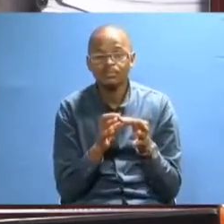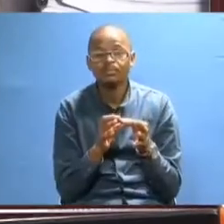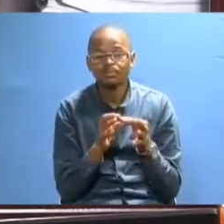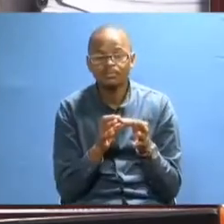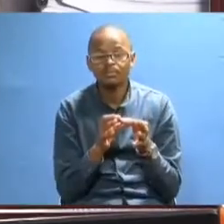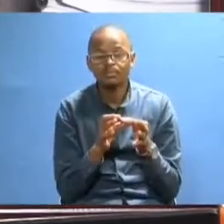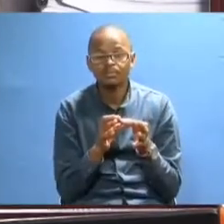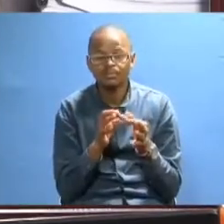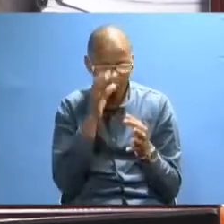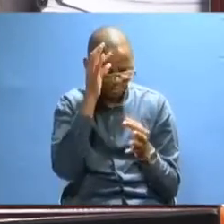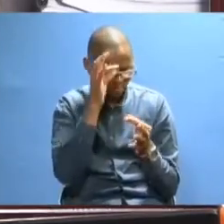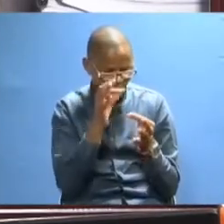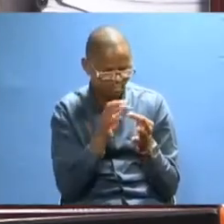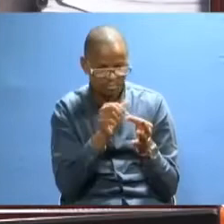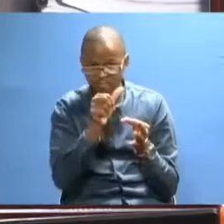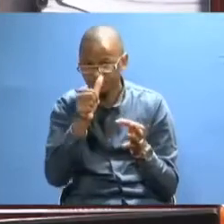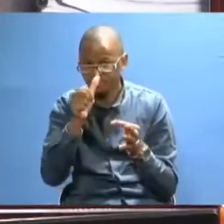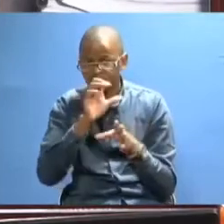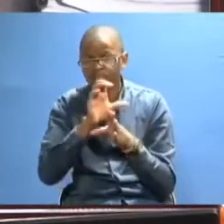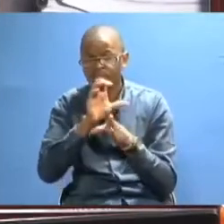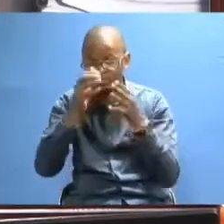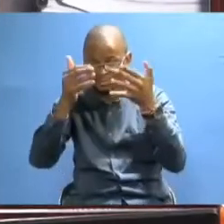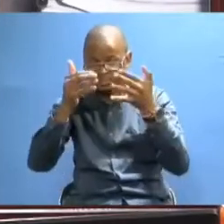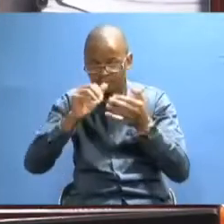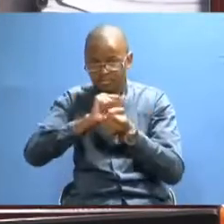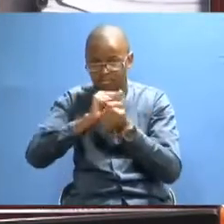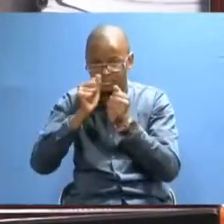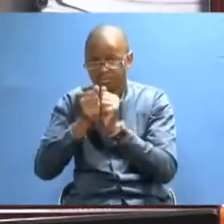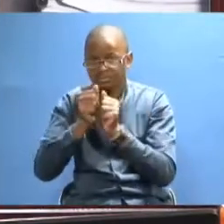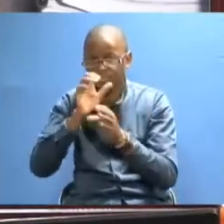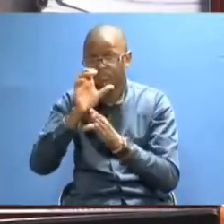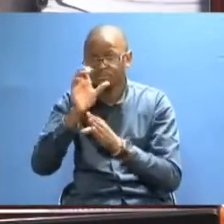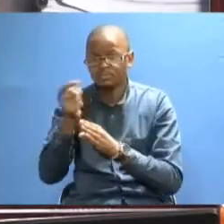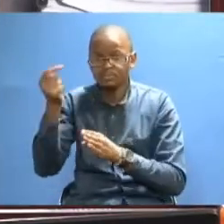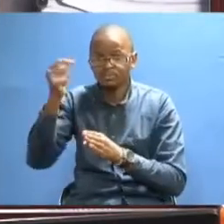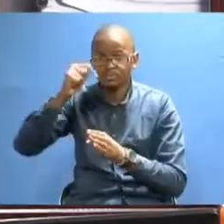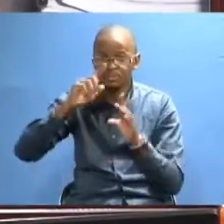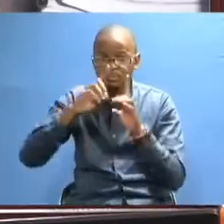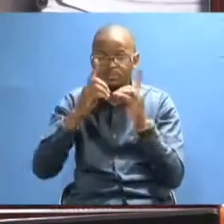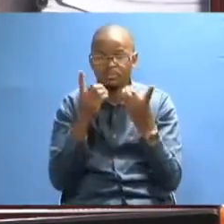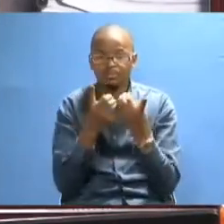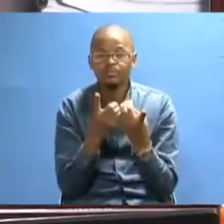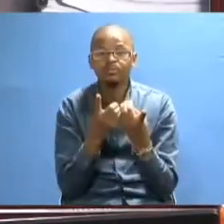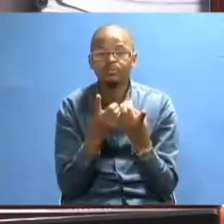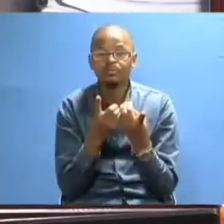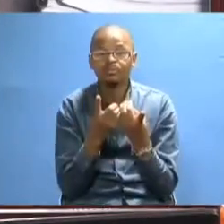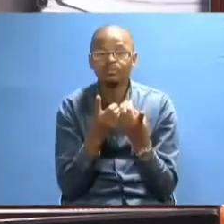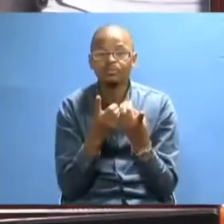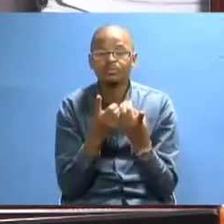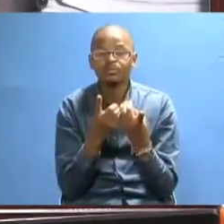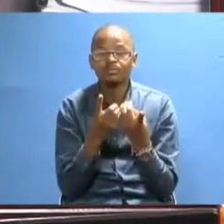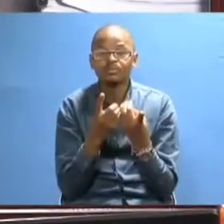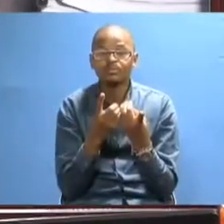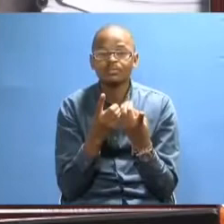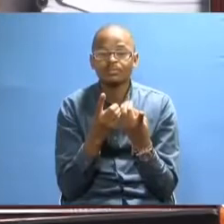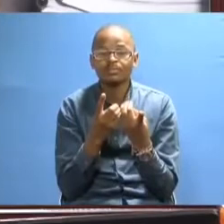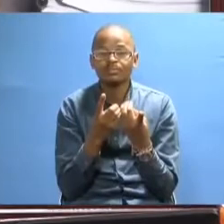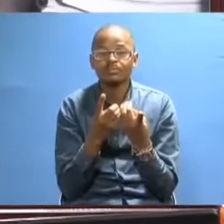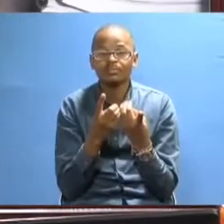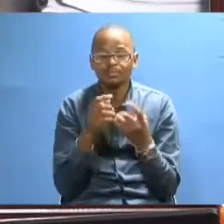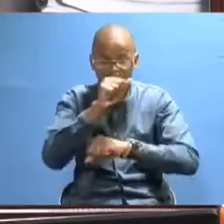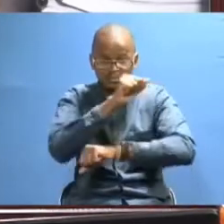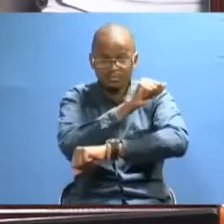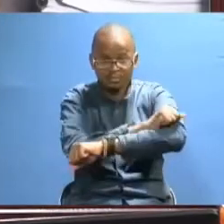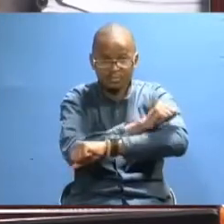decided to join another course, you are welcome to change the course and come into any one of the